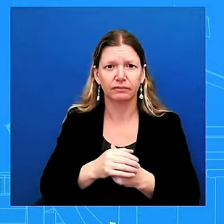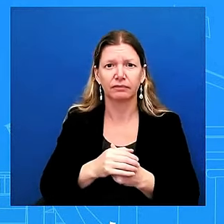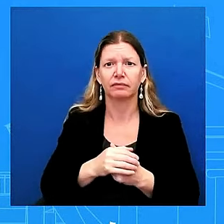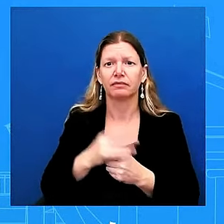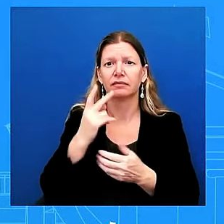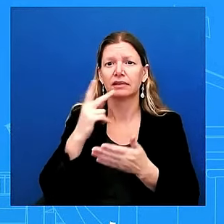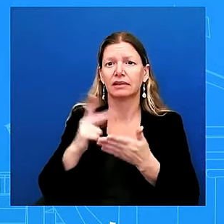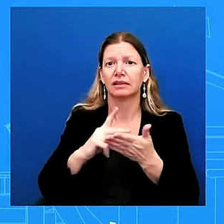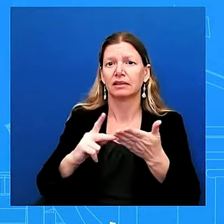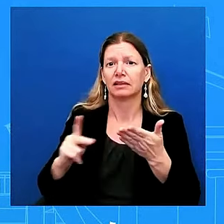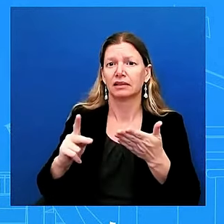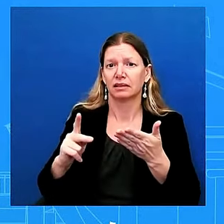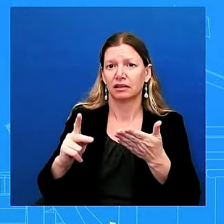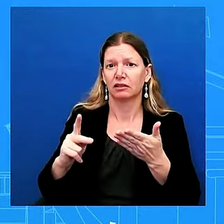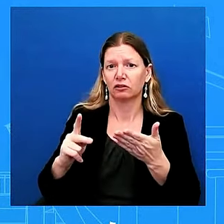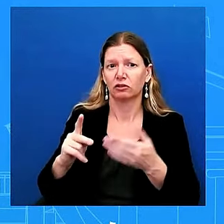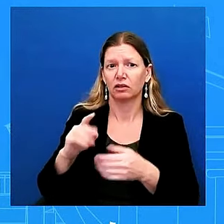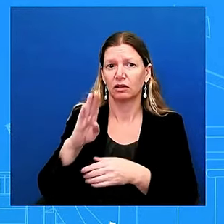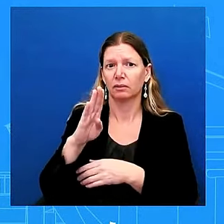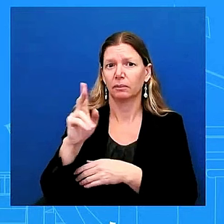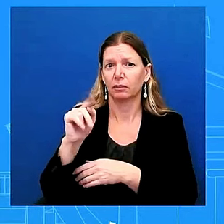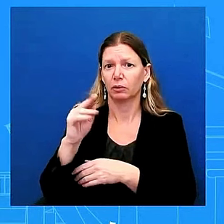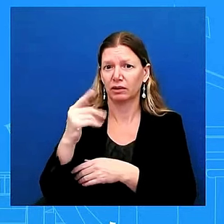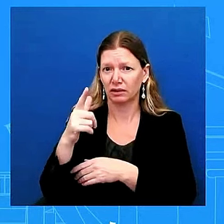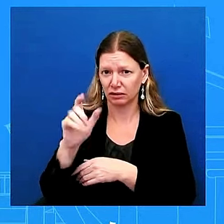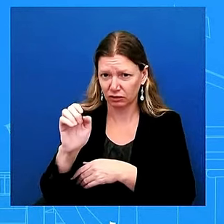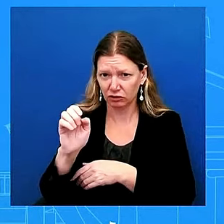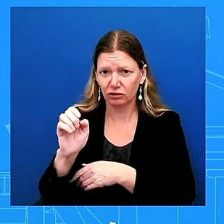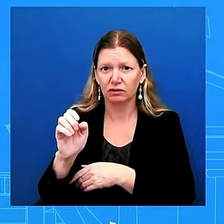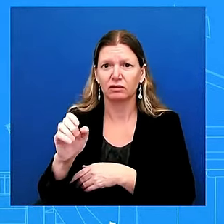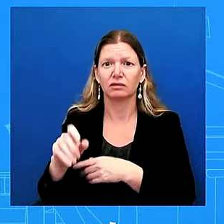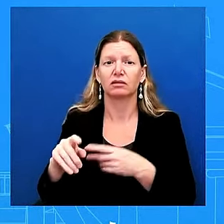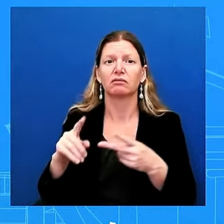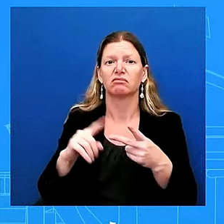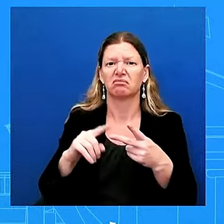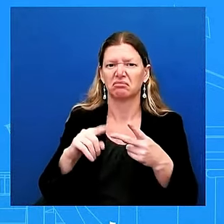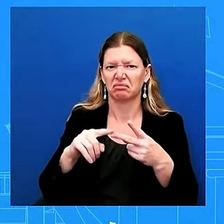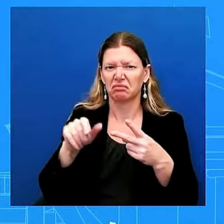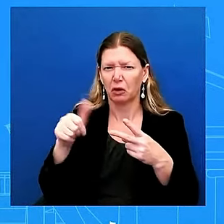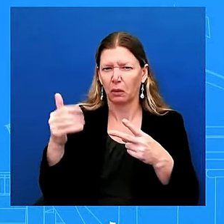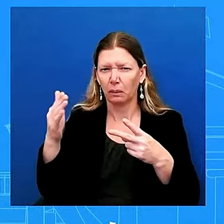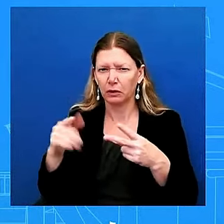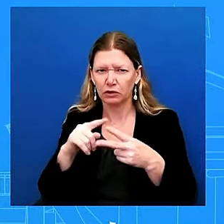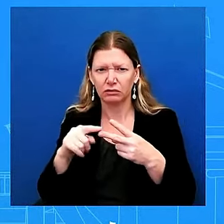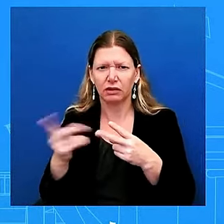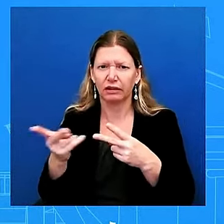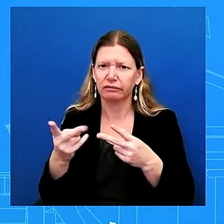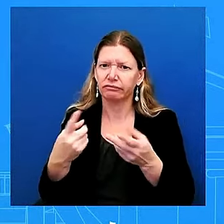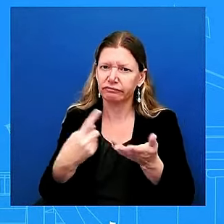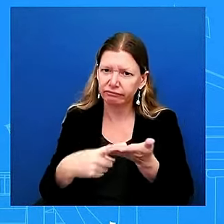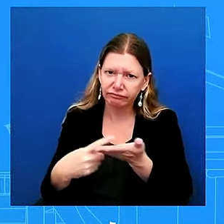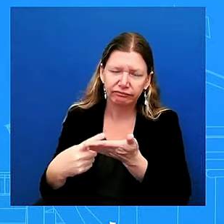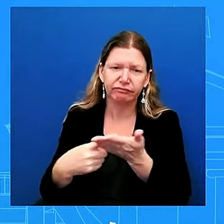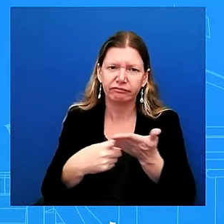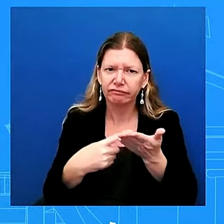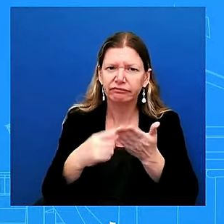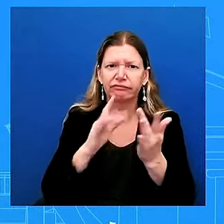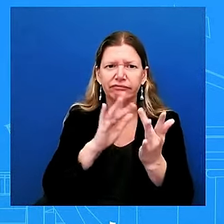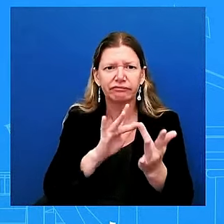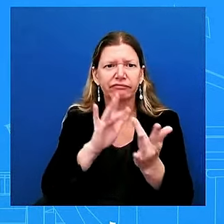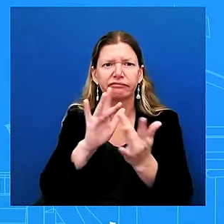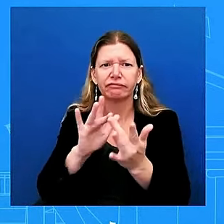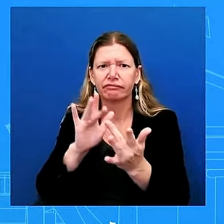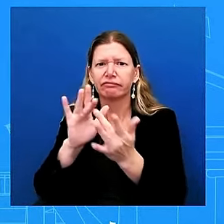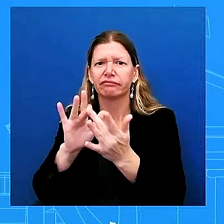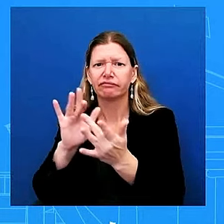nec director who's been in touch with with both parties uh and what we have been encouraging to do and this is something that we've been pretty consistent